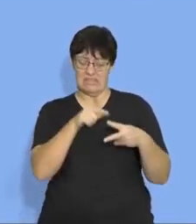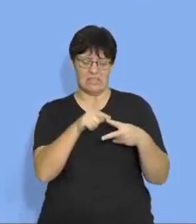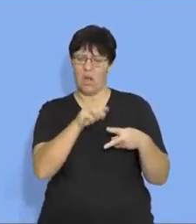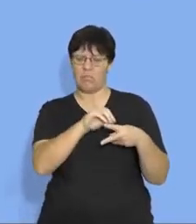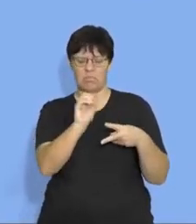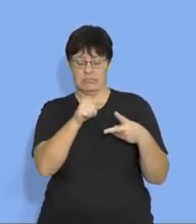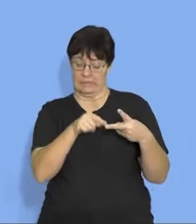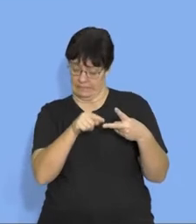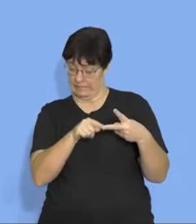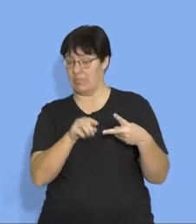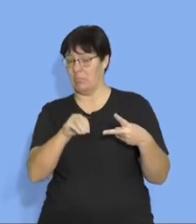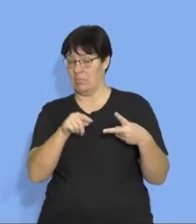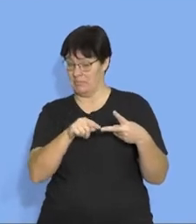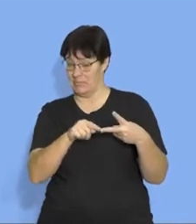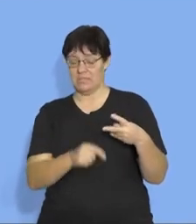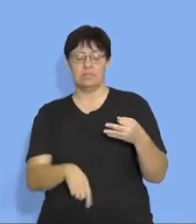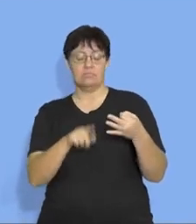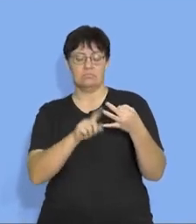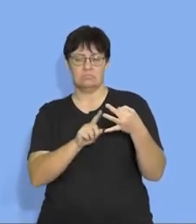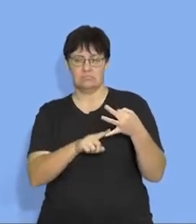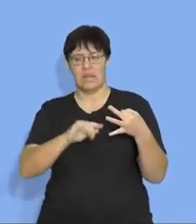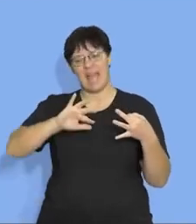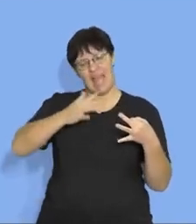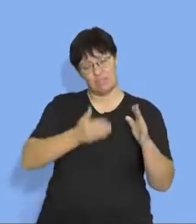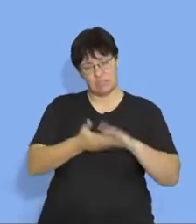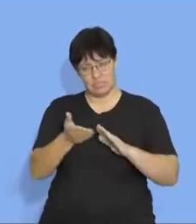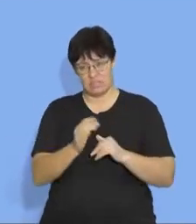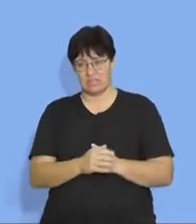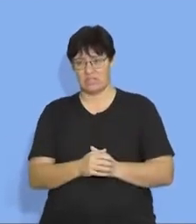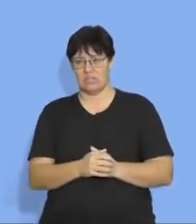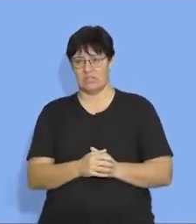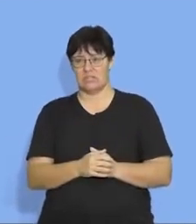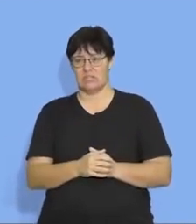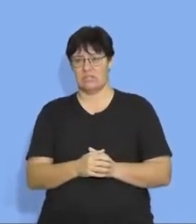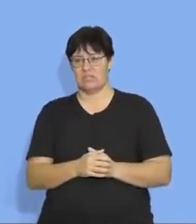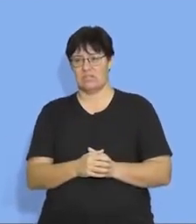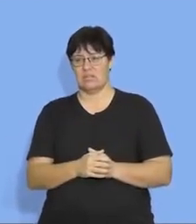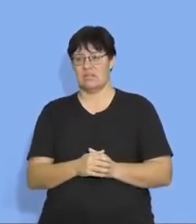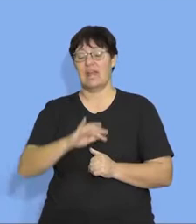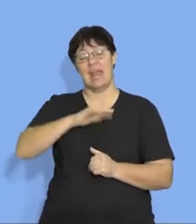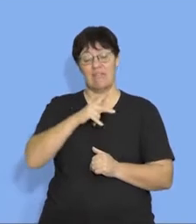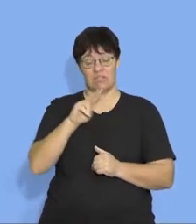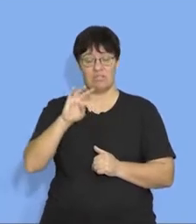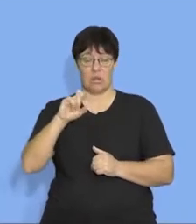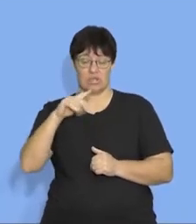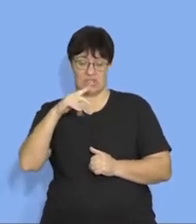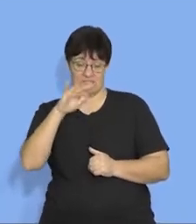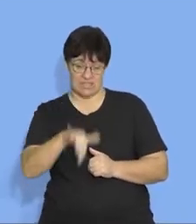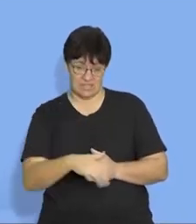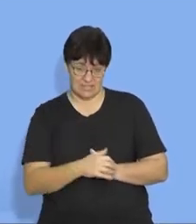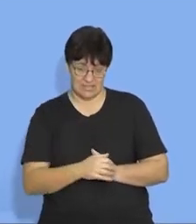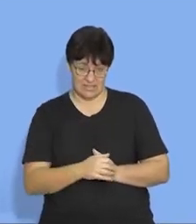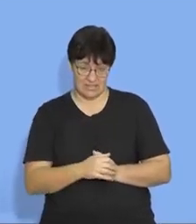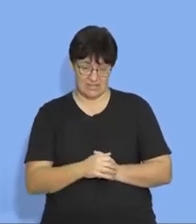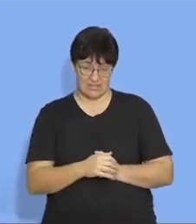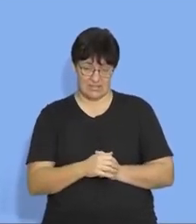that gets us. Then we've got average speed. Okay. And we've got average velocity.